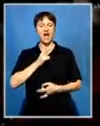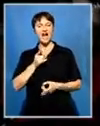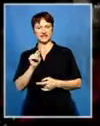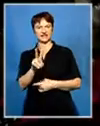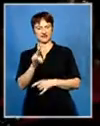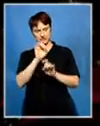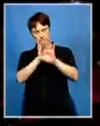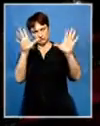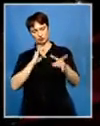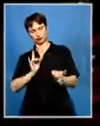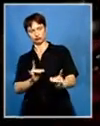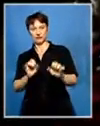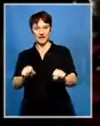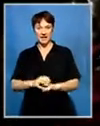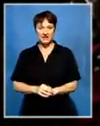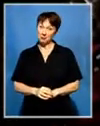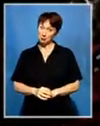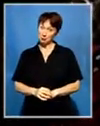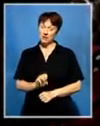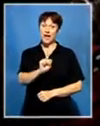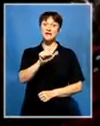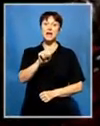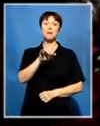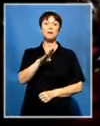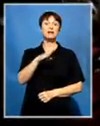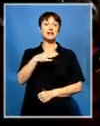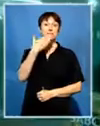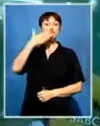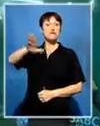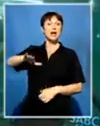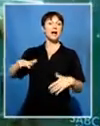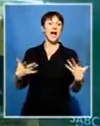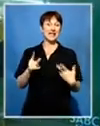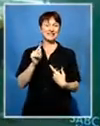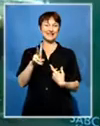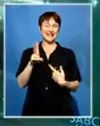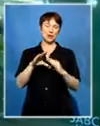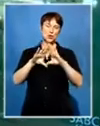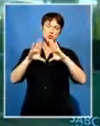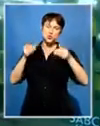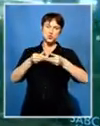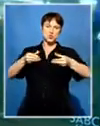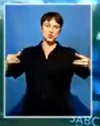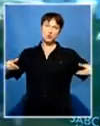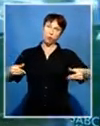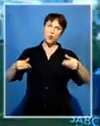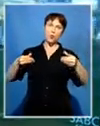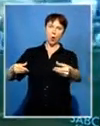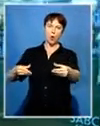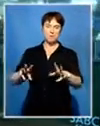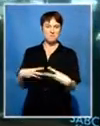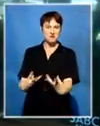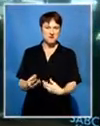Slinger received a flat-screen television courtesy of the SABC. Five million poor South Africans will get free